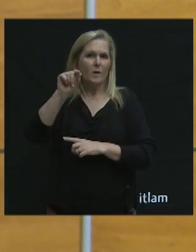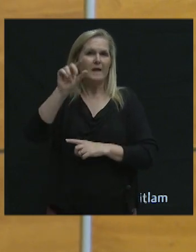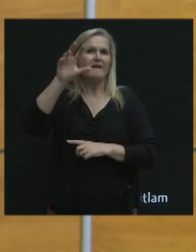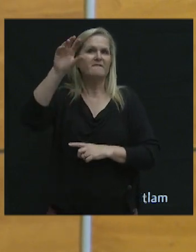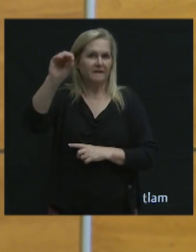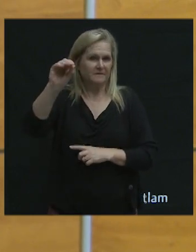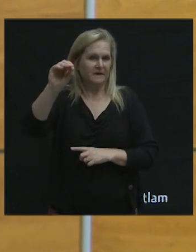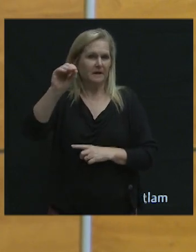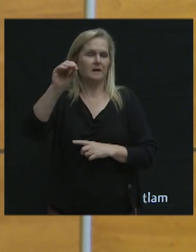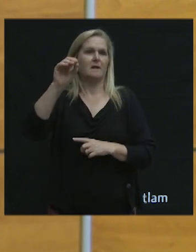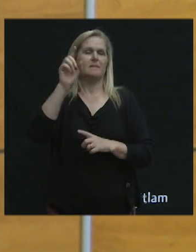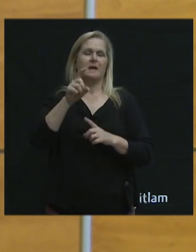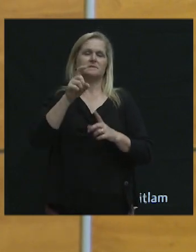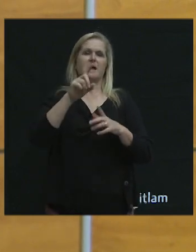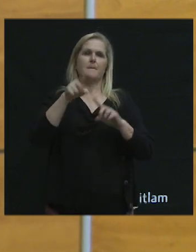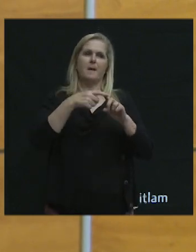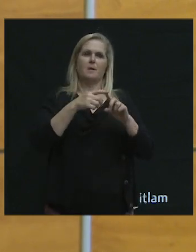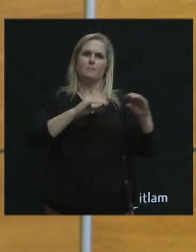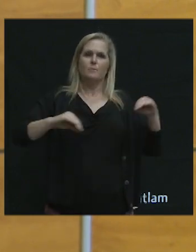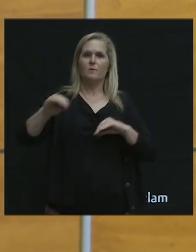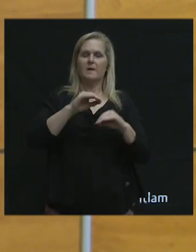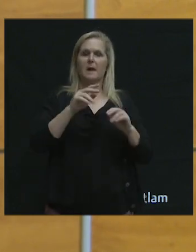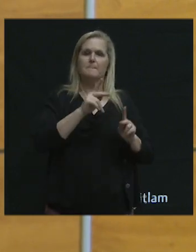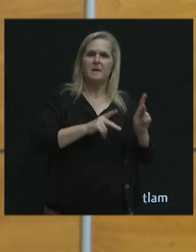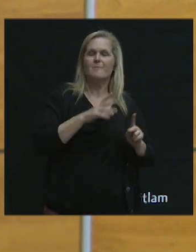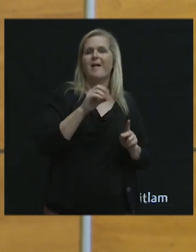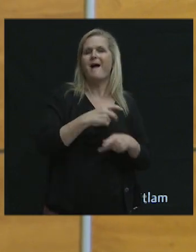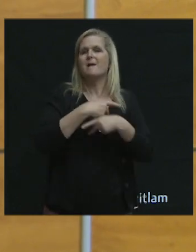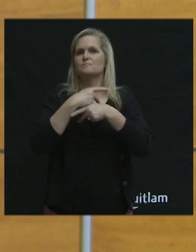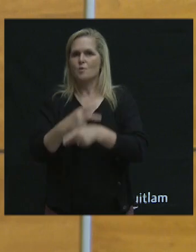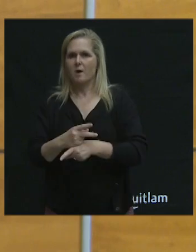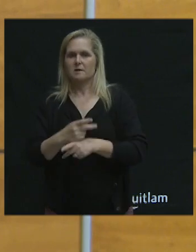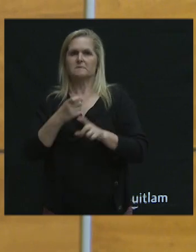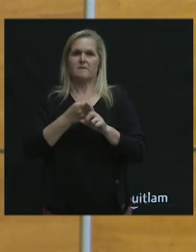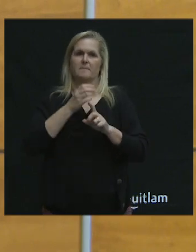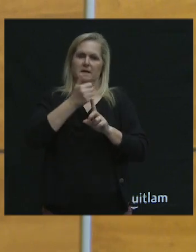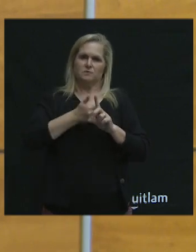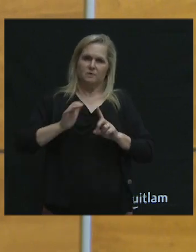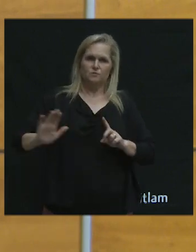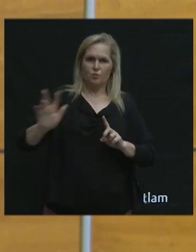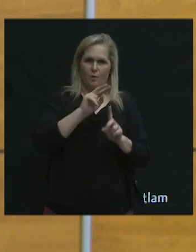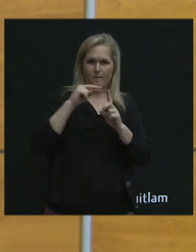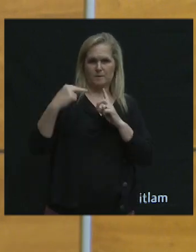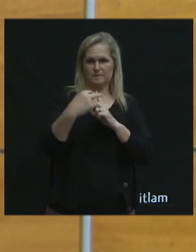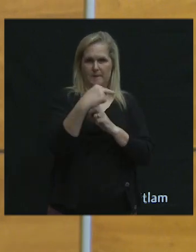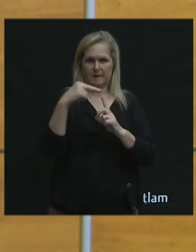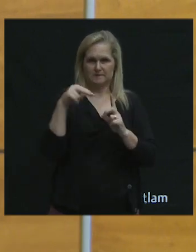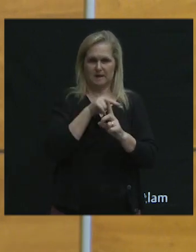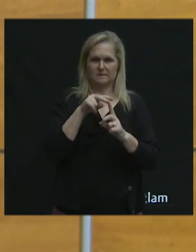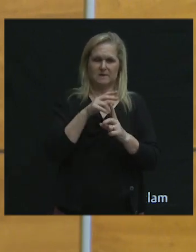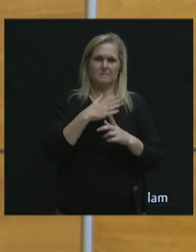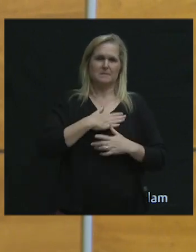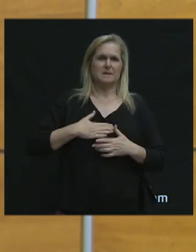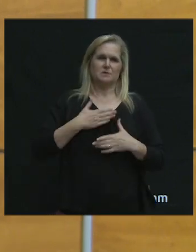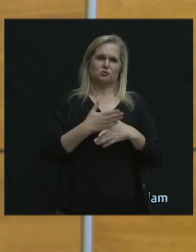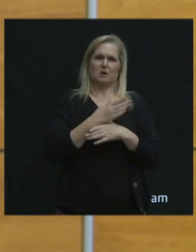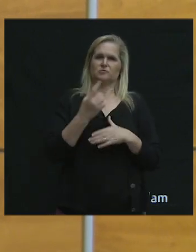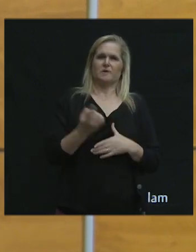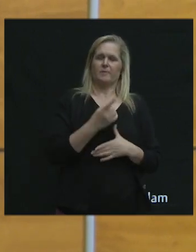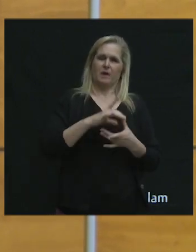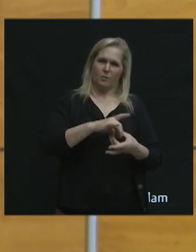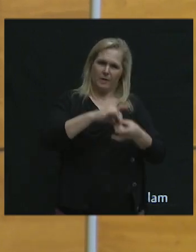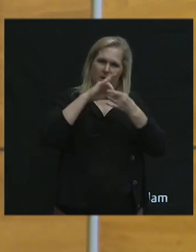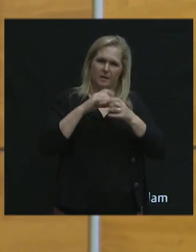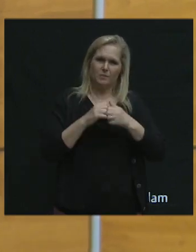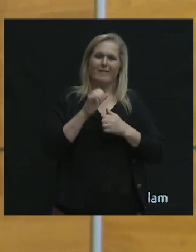people and goods. So I just thought, you know, maybe, again, from each of your different perspectives, you know, something that you'd want to share as it relates